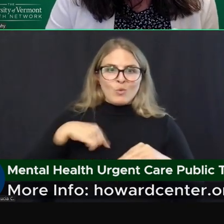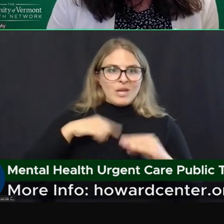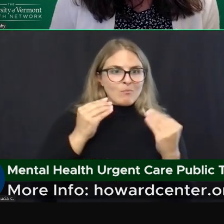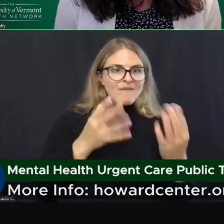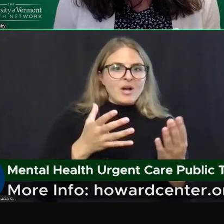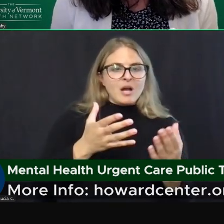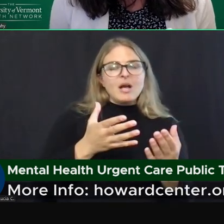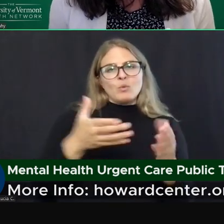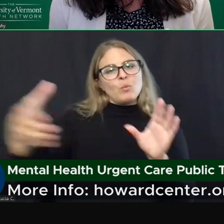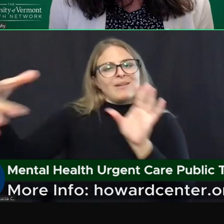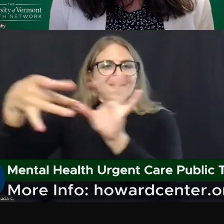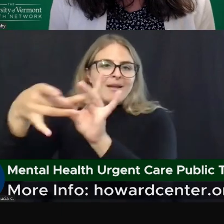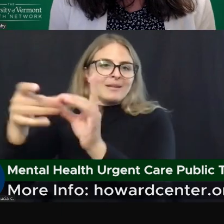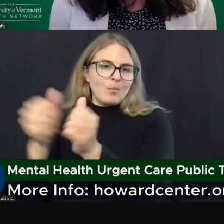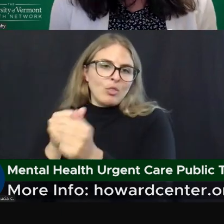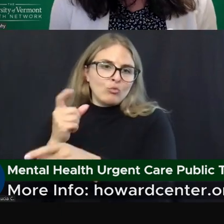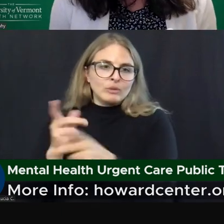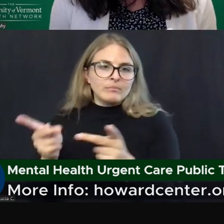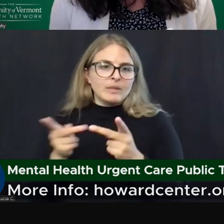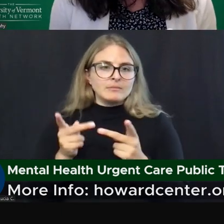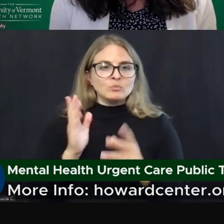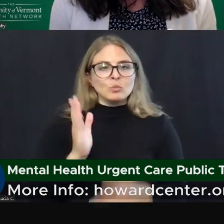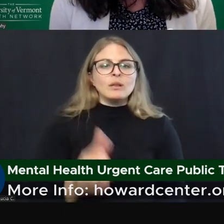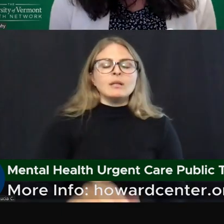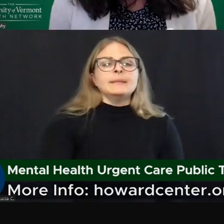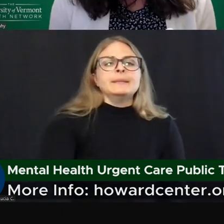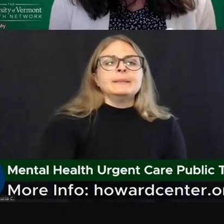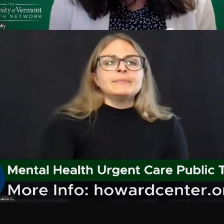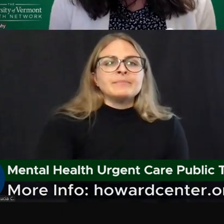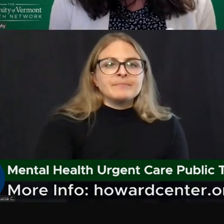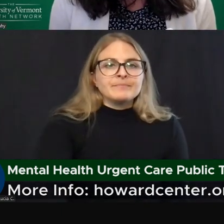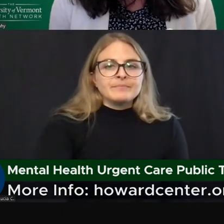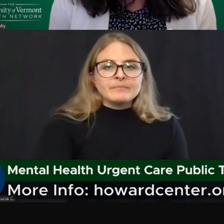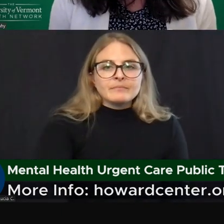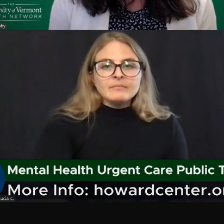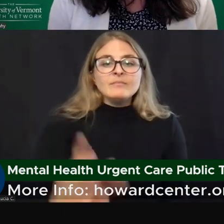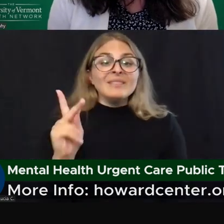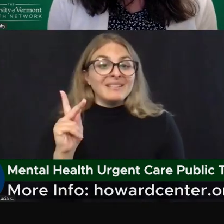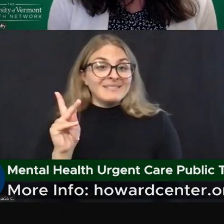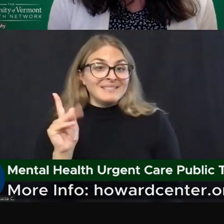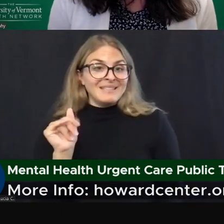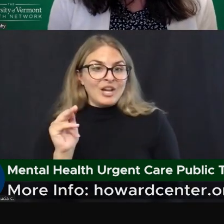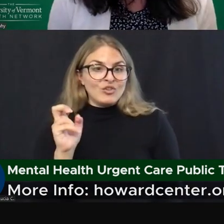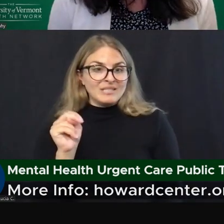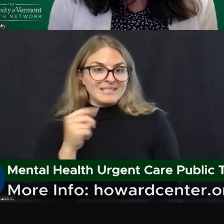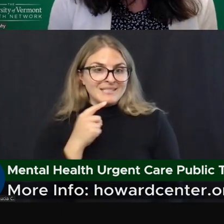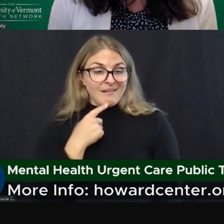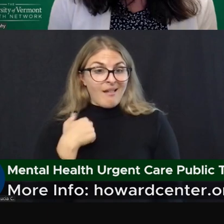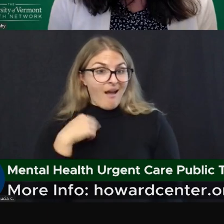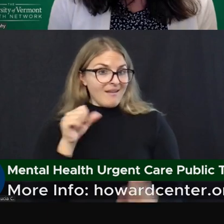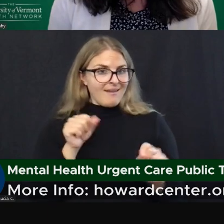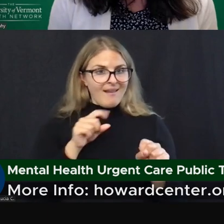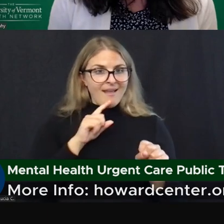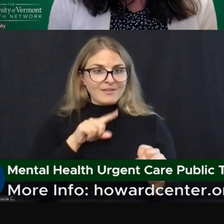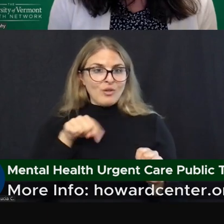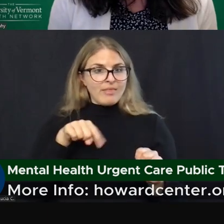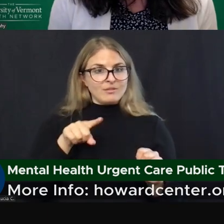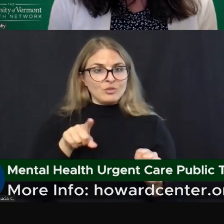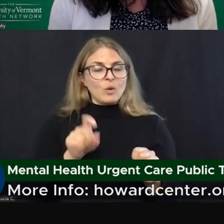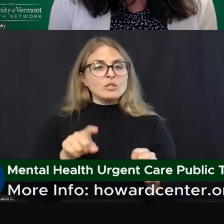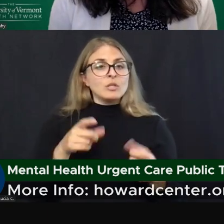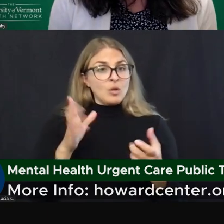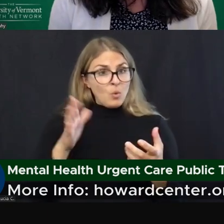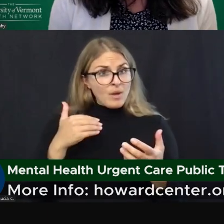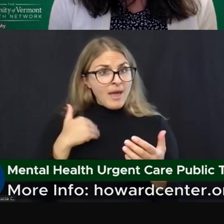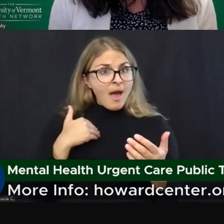Okay, great. Thank you. I believe I can answer this next question, which is actually about whether or not we will have